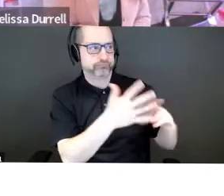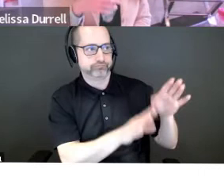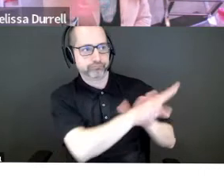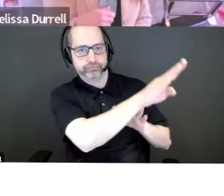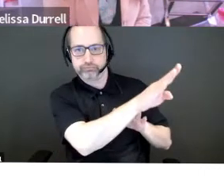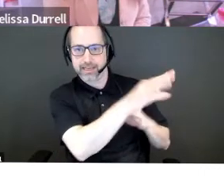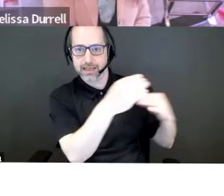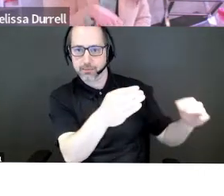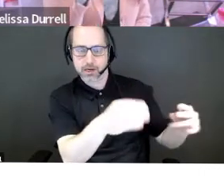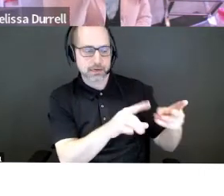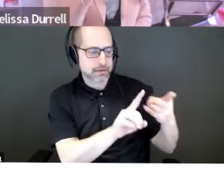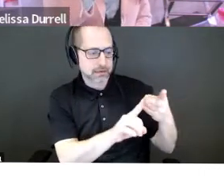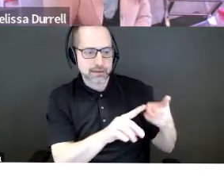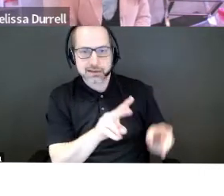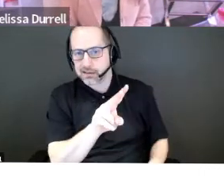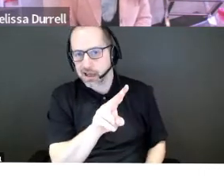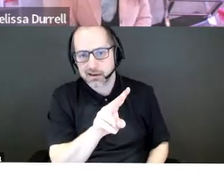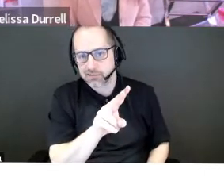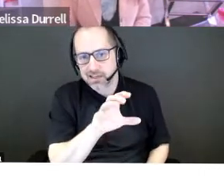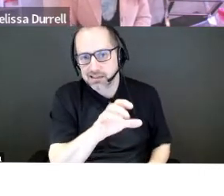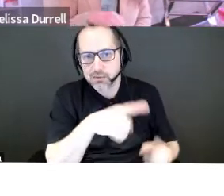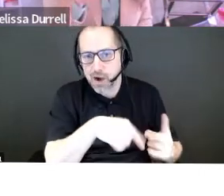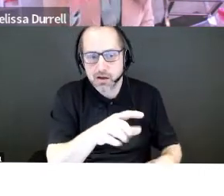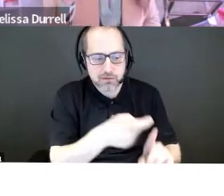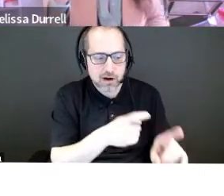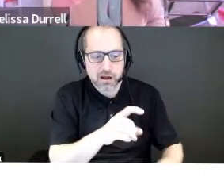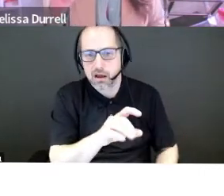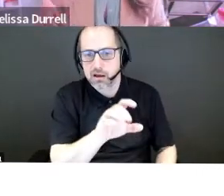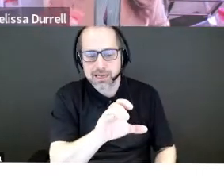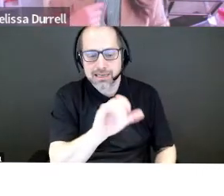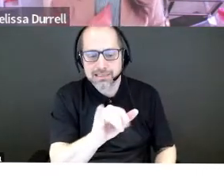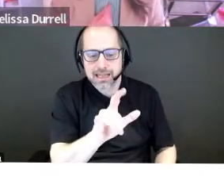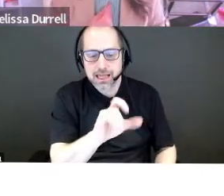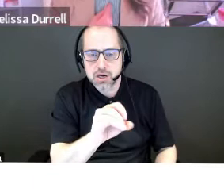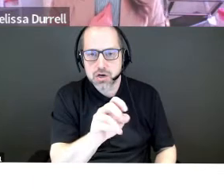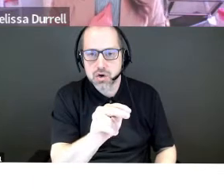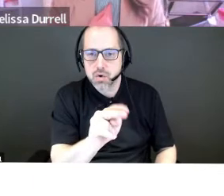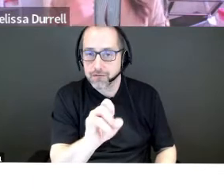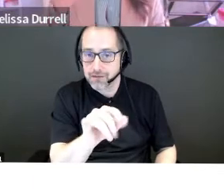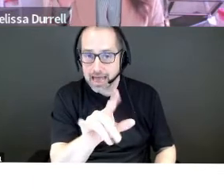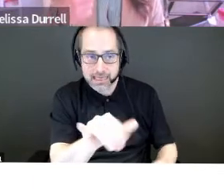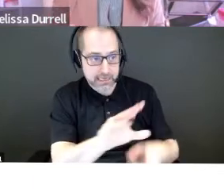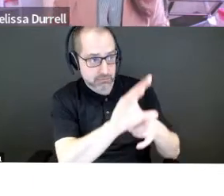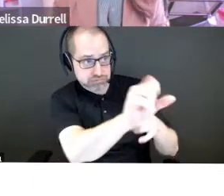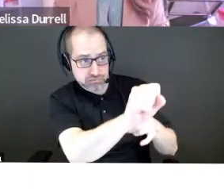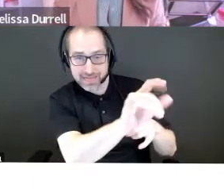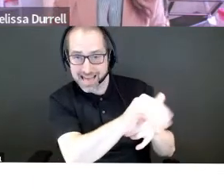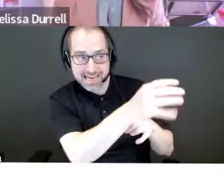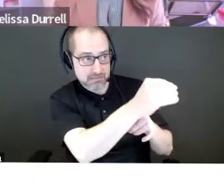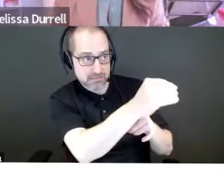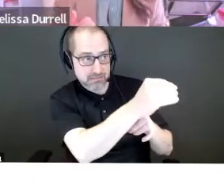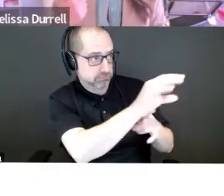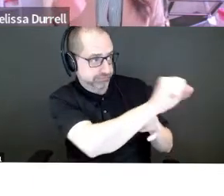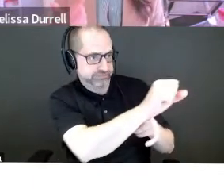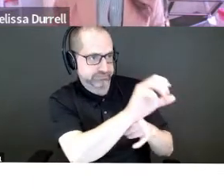$20 million VC series, VC round out of Silicon Valley. So what that tells me as an angel investor is this is a growing